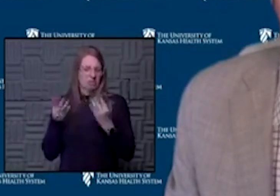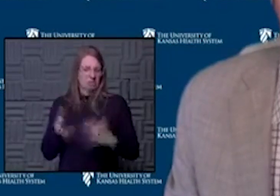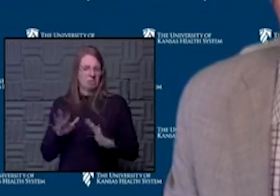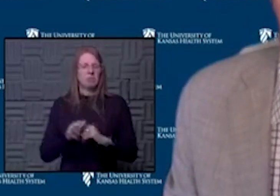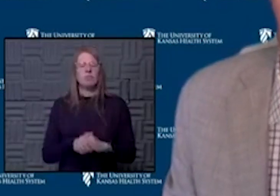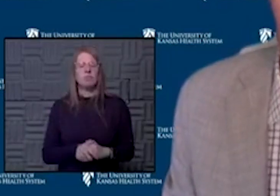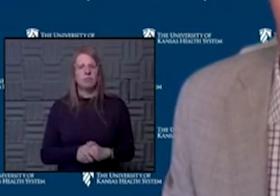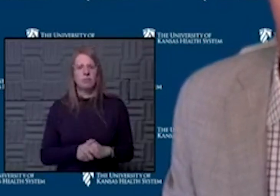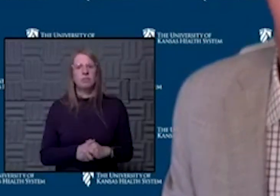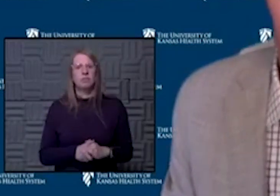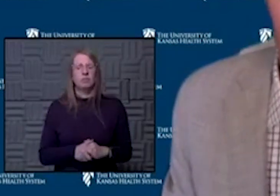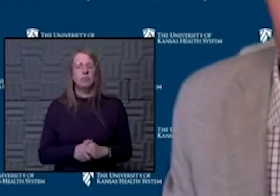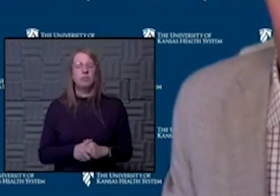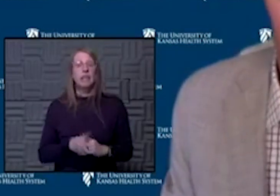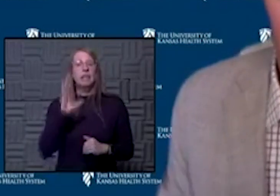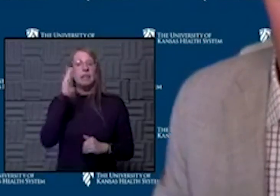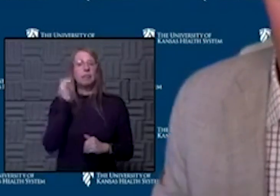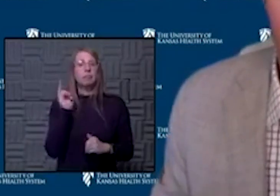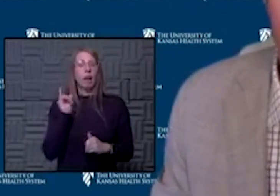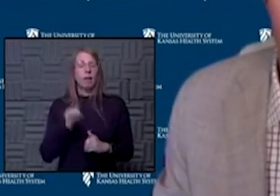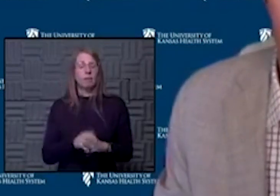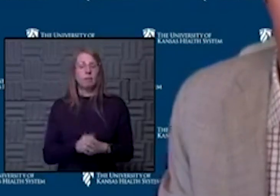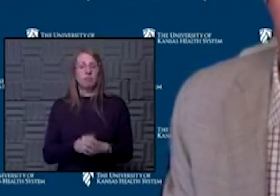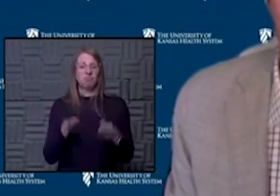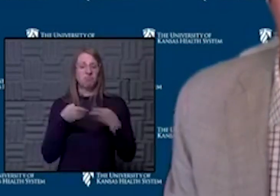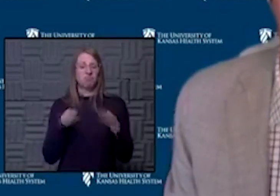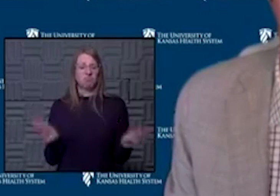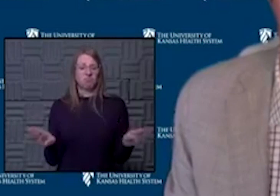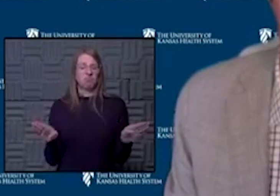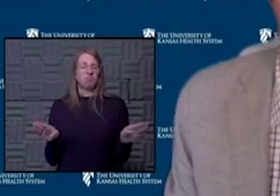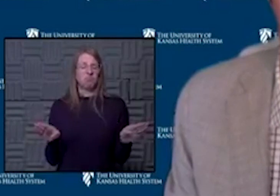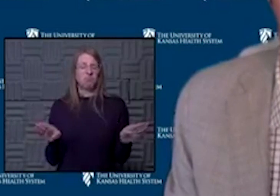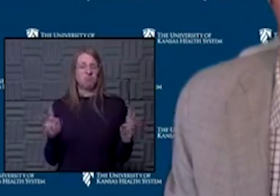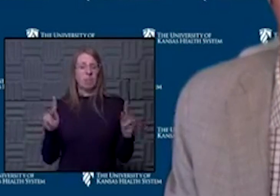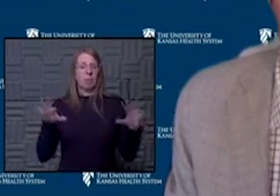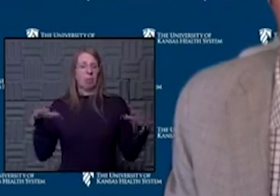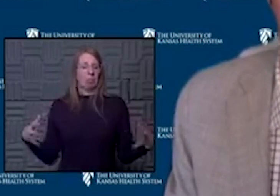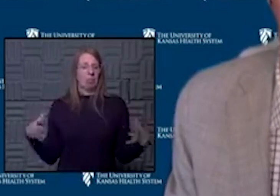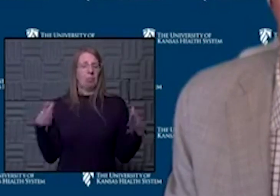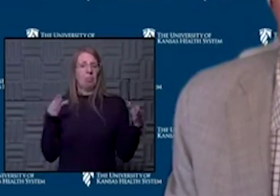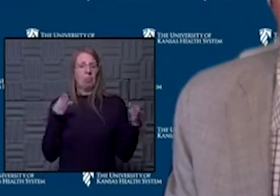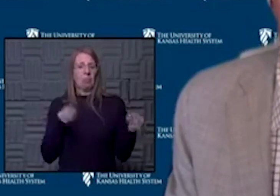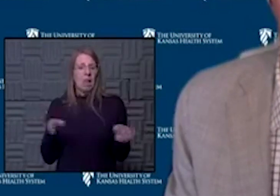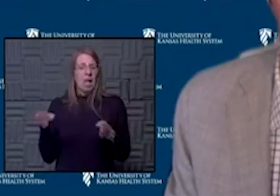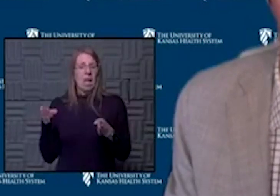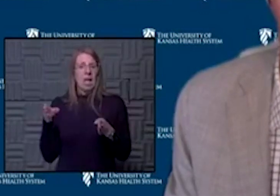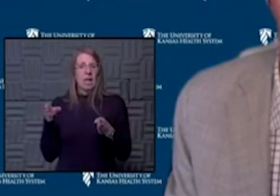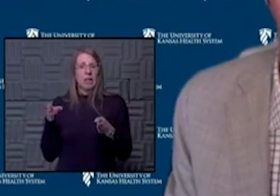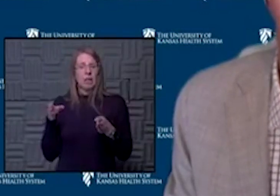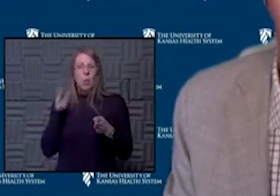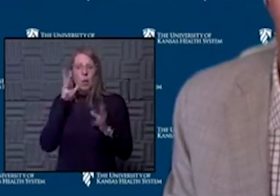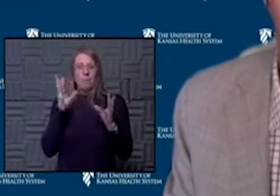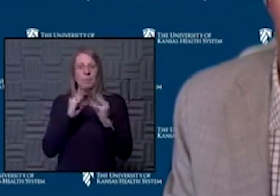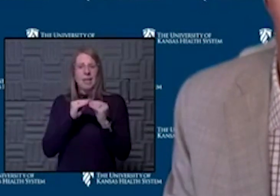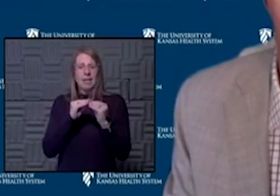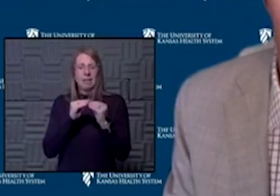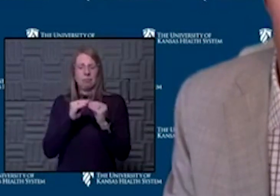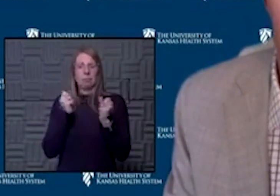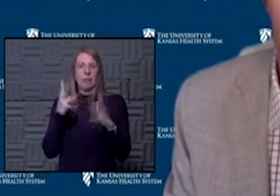mentioned. And it does sound like as far as the general public plan, they will meet a number of times after